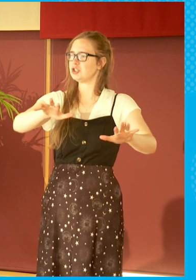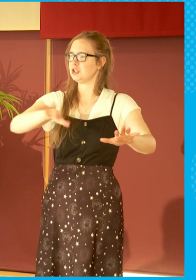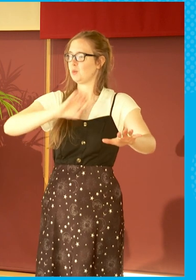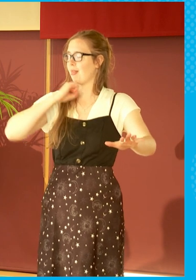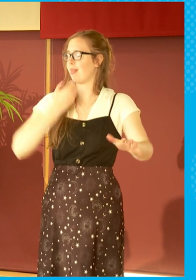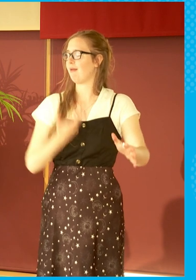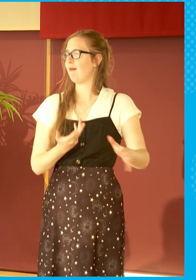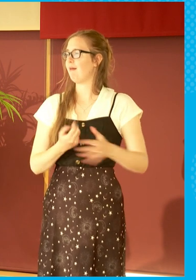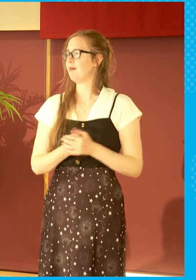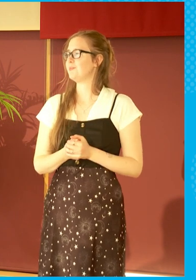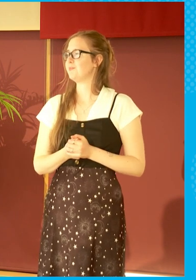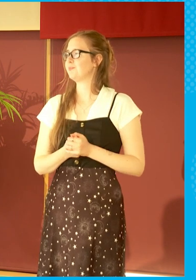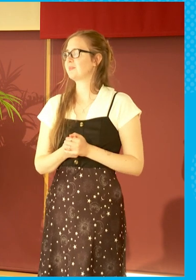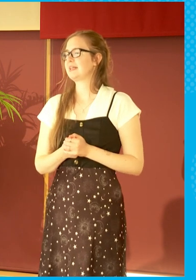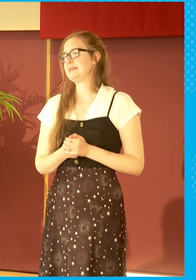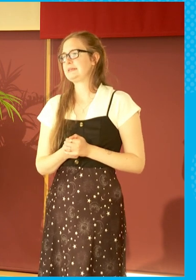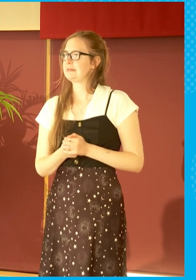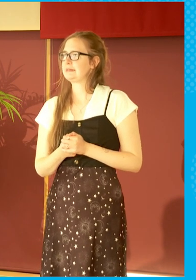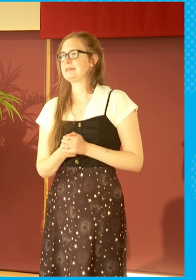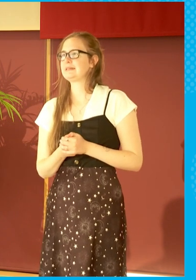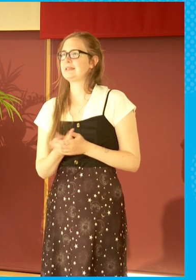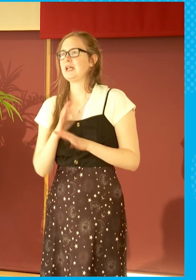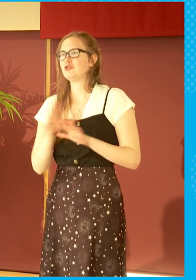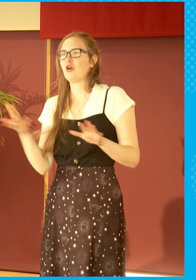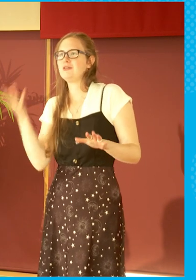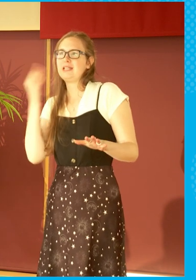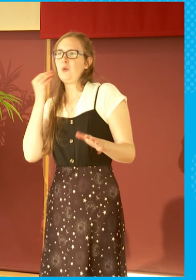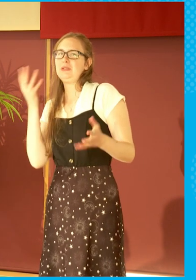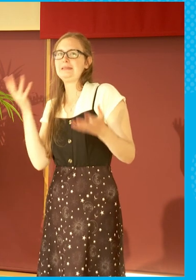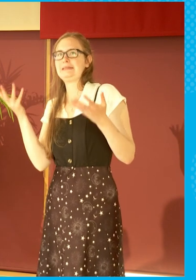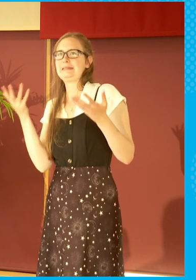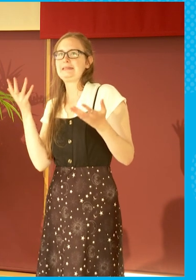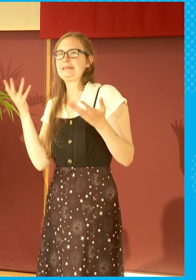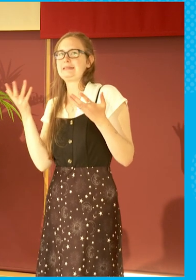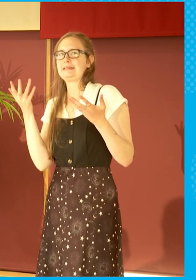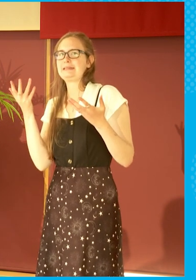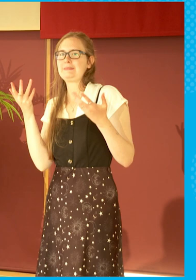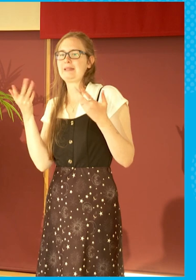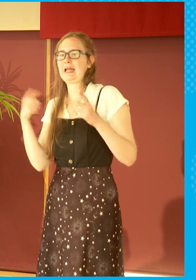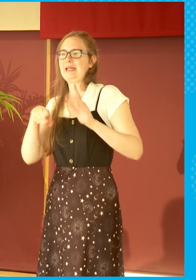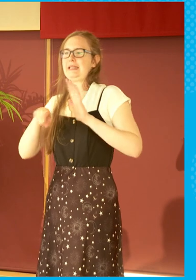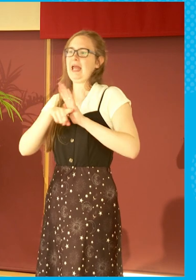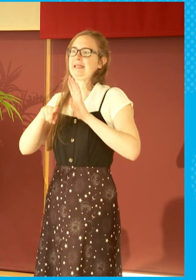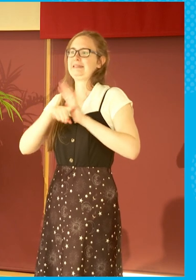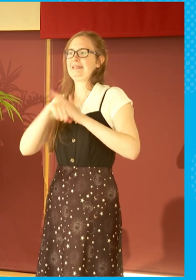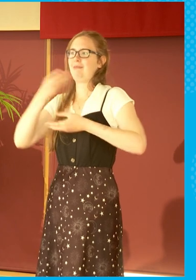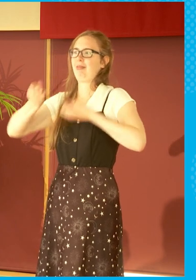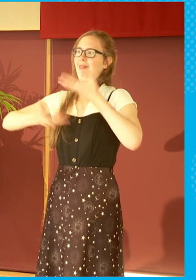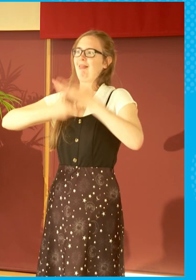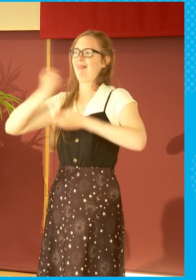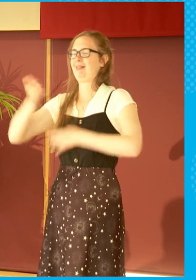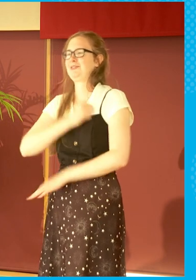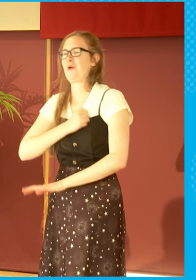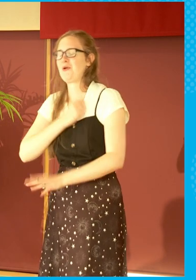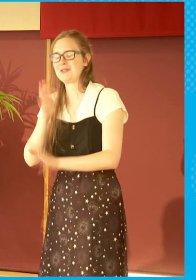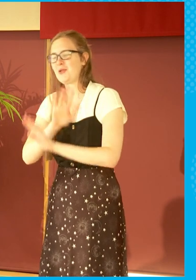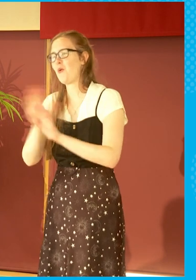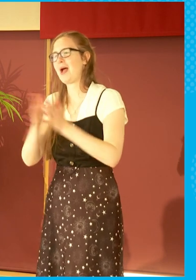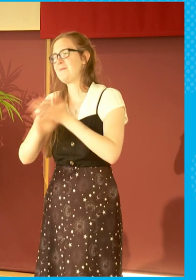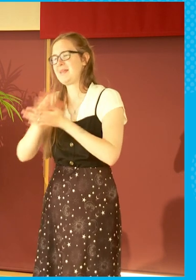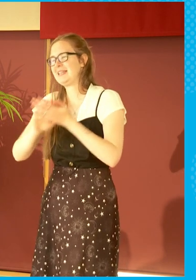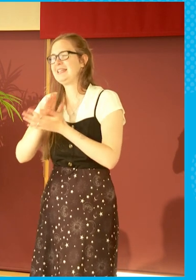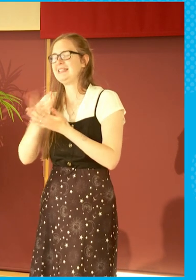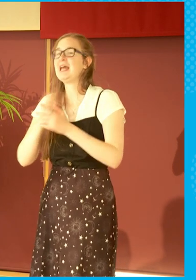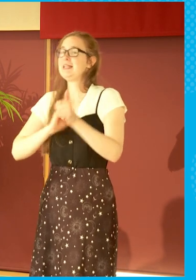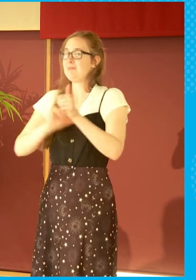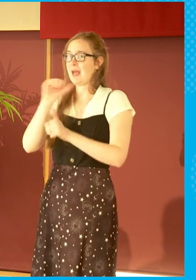this is not sounding a kind of a doomful song. You know, it's not like that. It's better